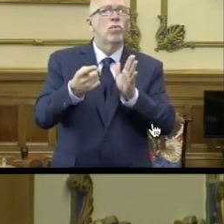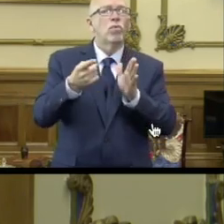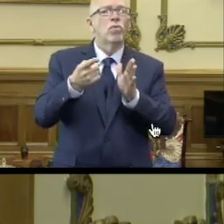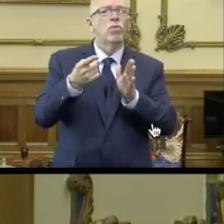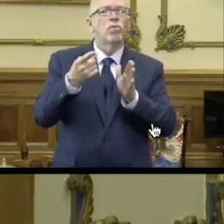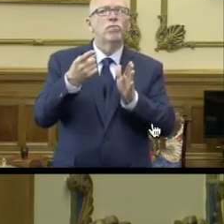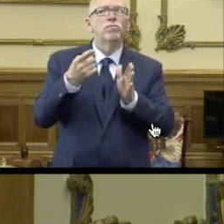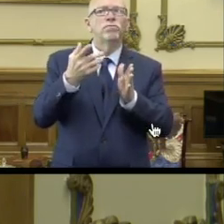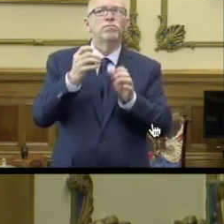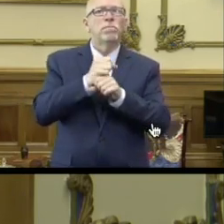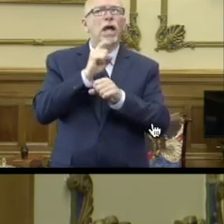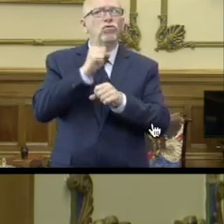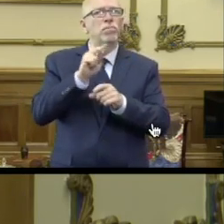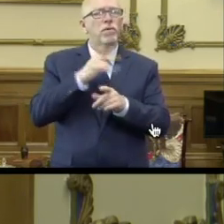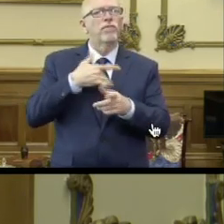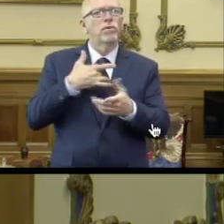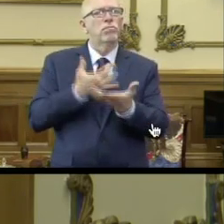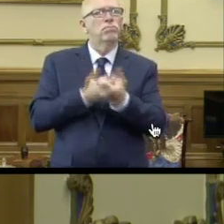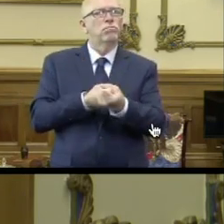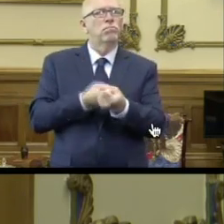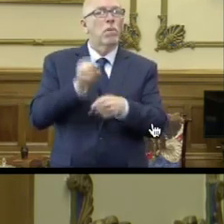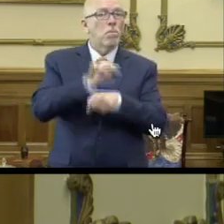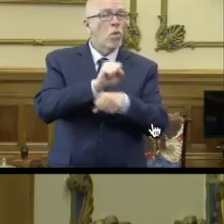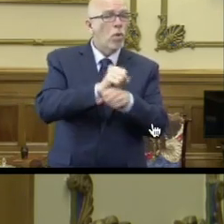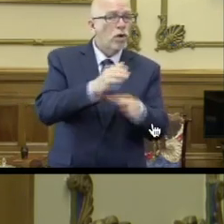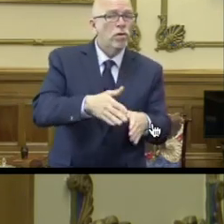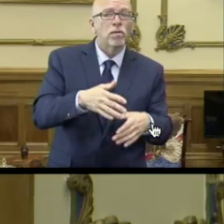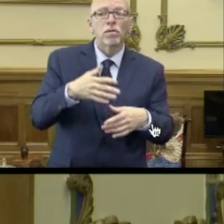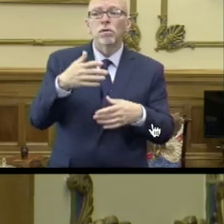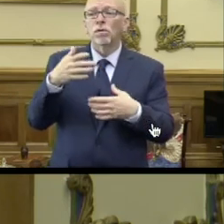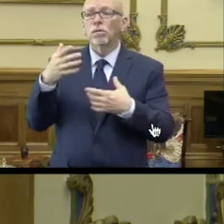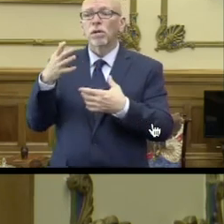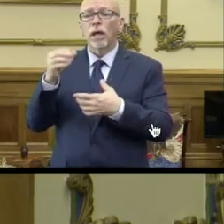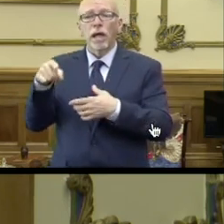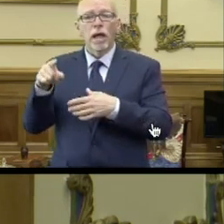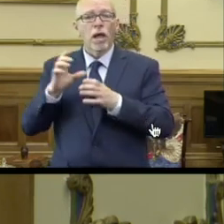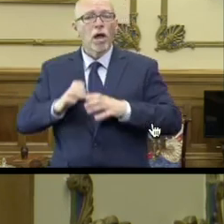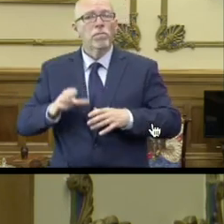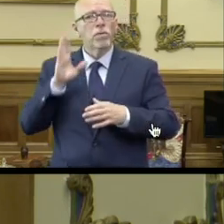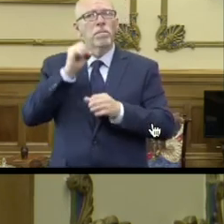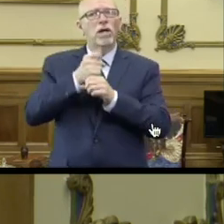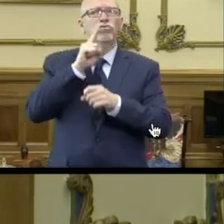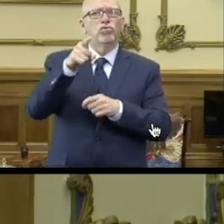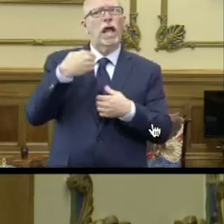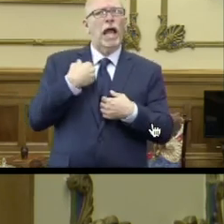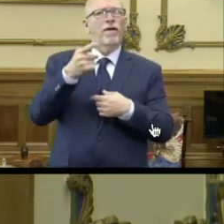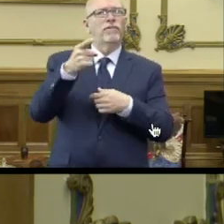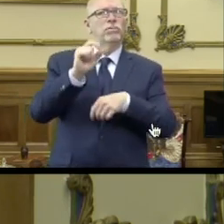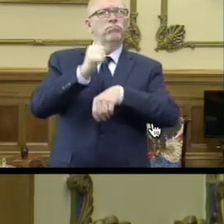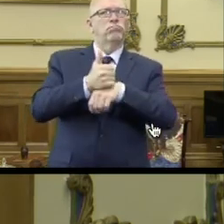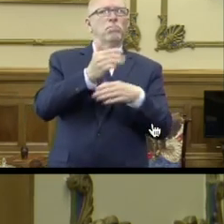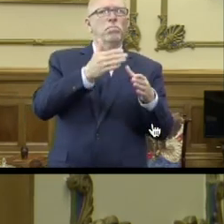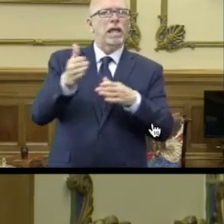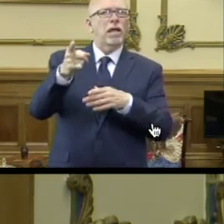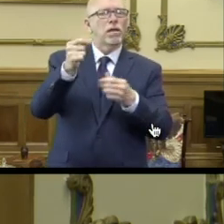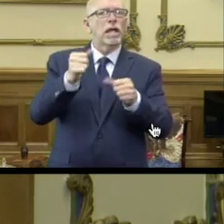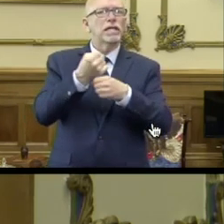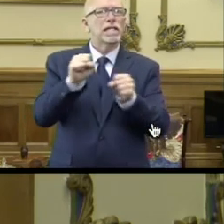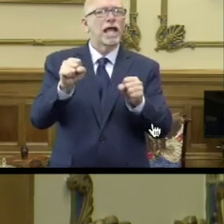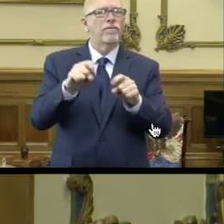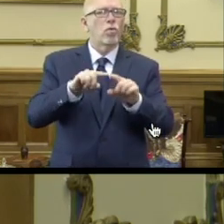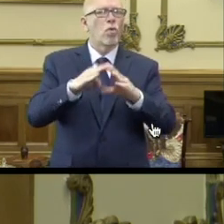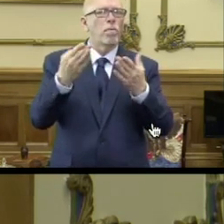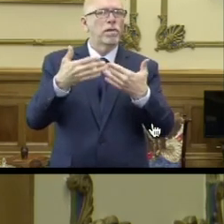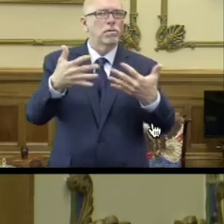some confidence to the employees and to others that the business has a plan in place to safely move forward with reopening.